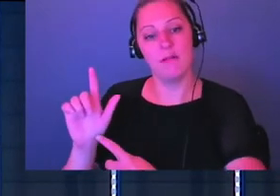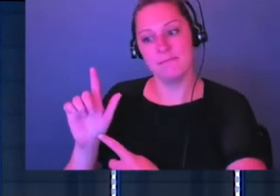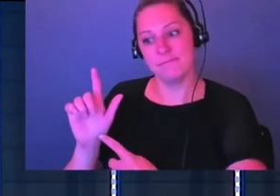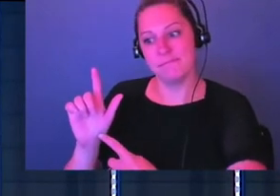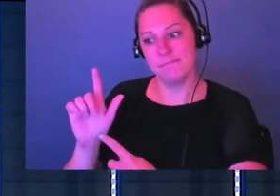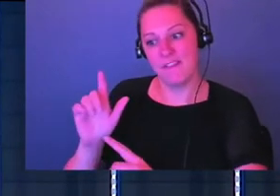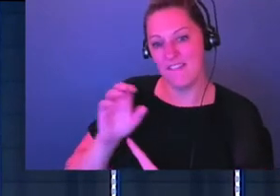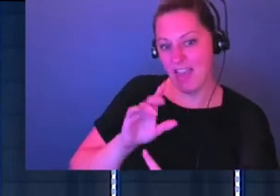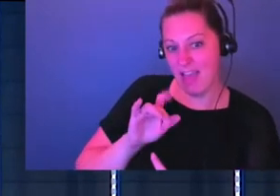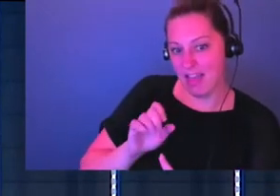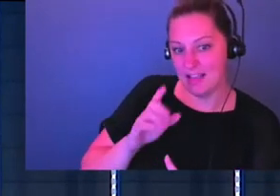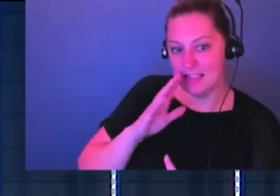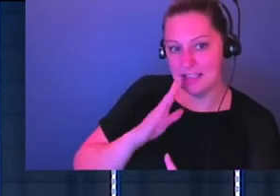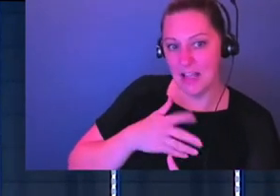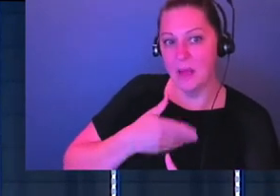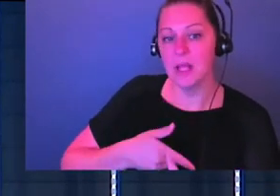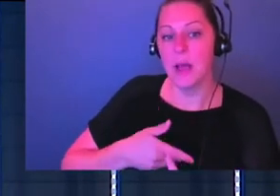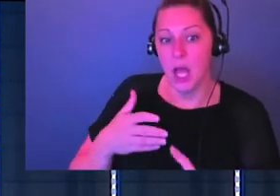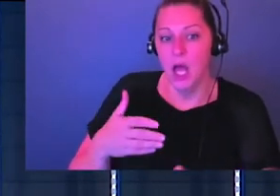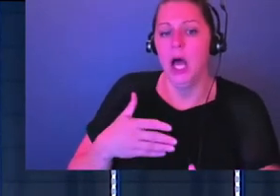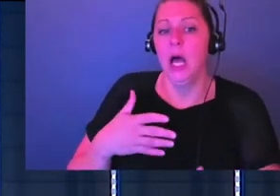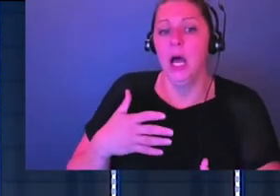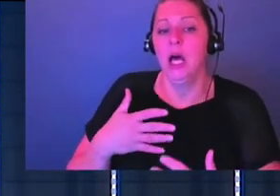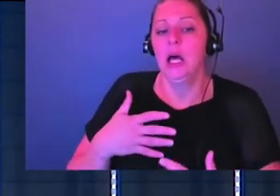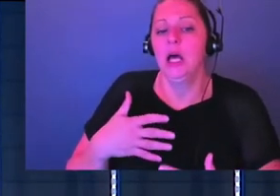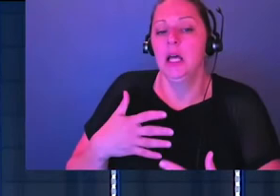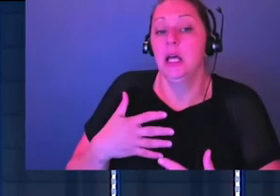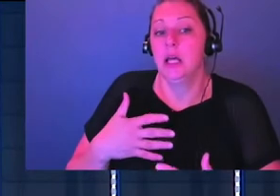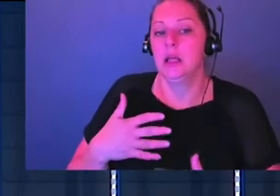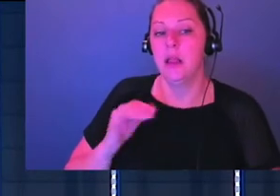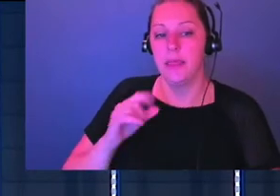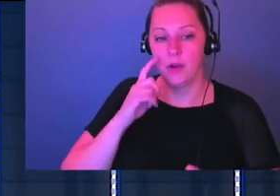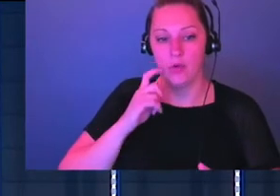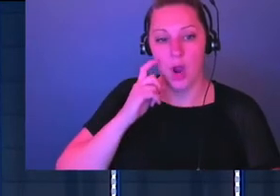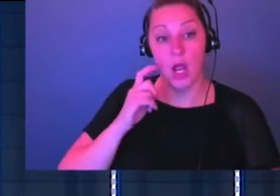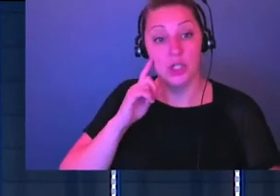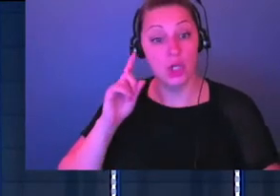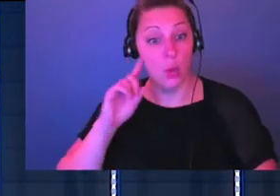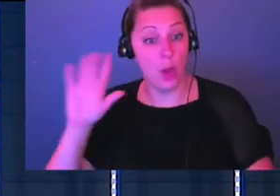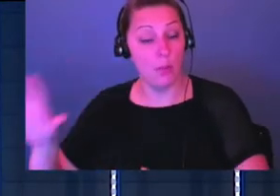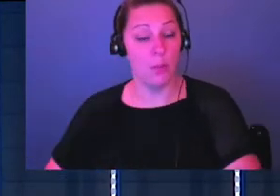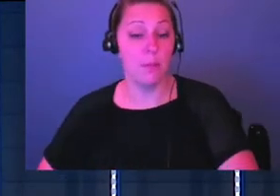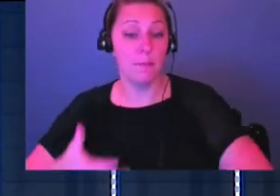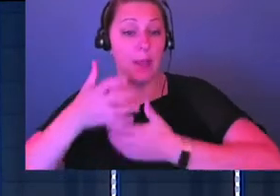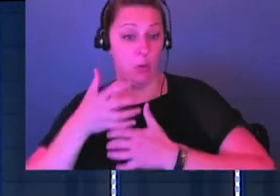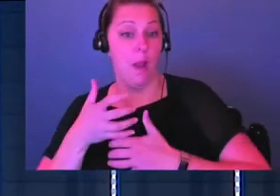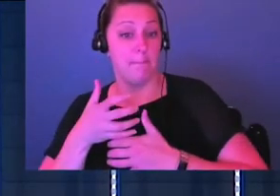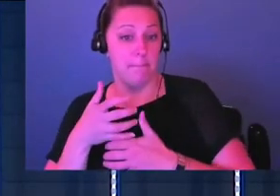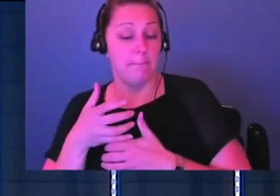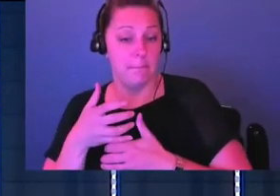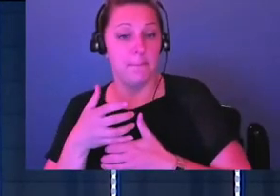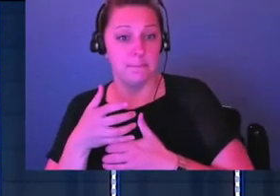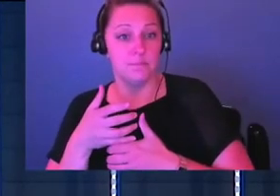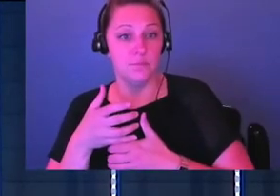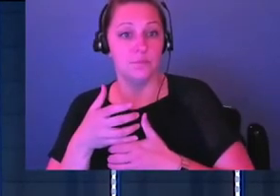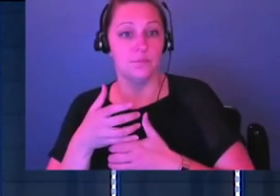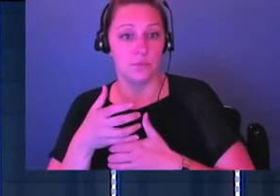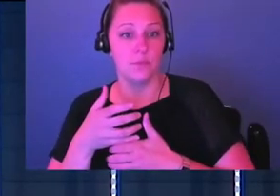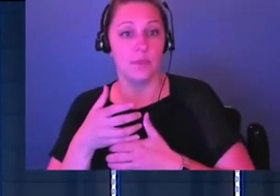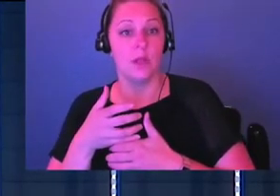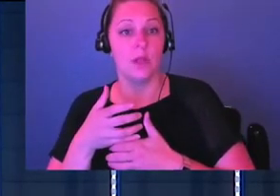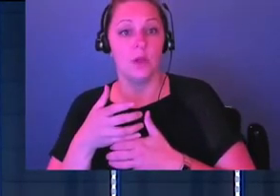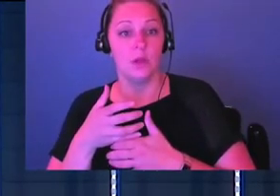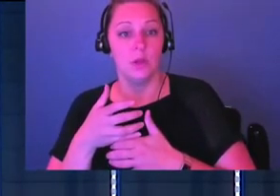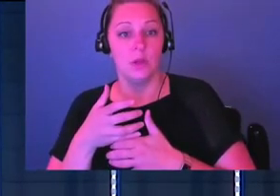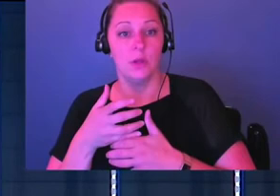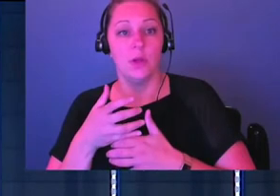crying and like she's, you know, she gets the cry, you know, it's like, you know what mean? Rachel will pick her up and she'll hold her and then she'll just like, she'll blow on